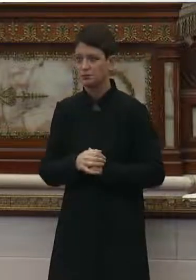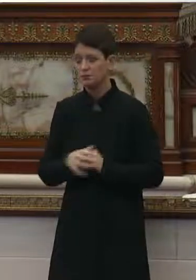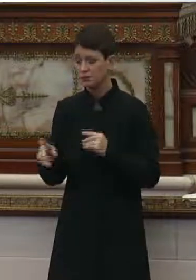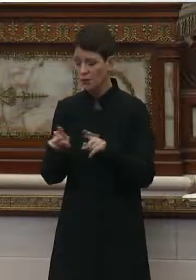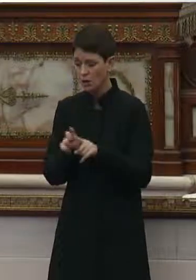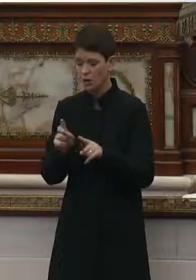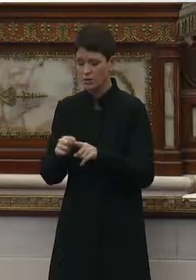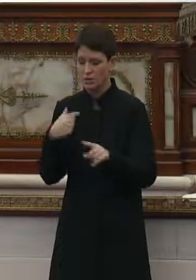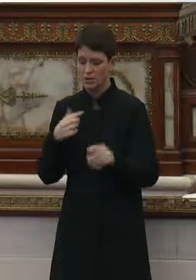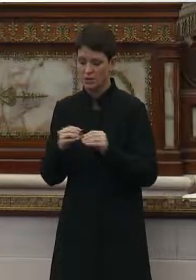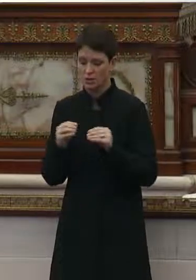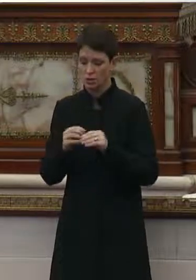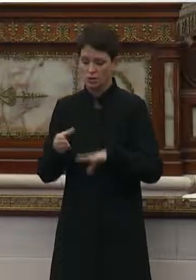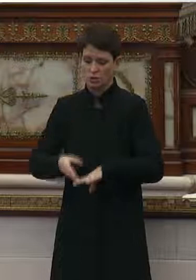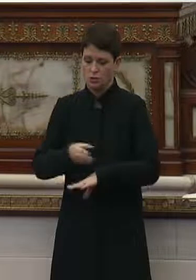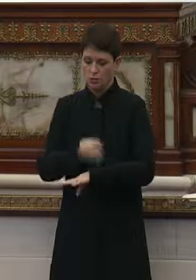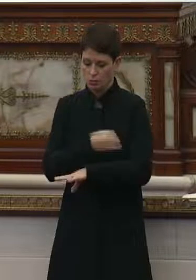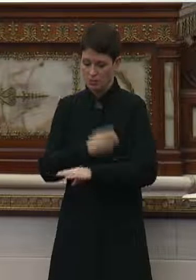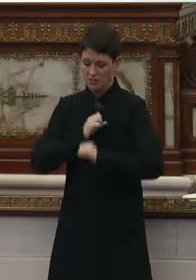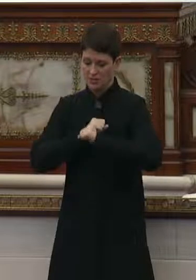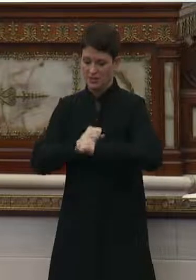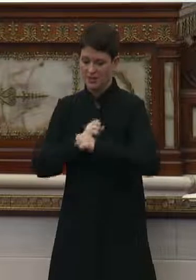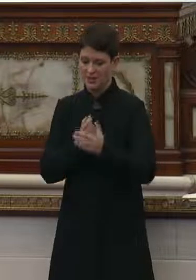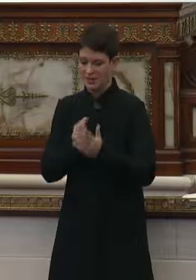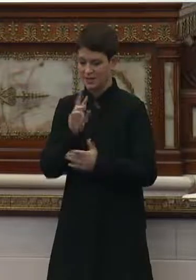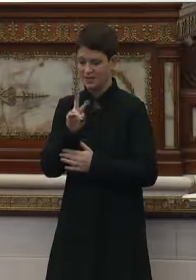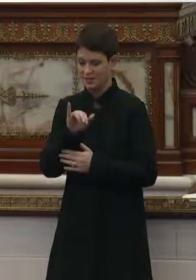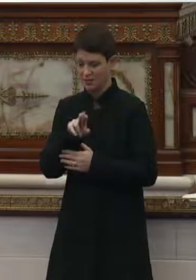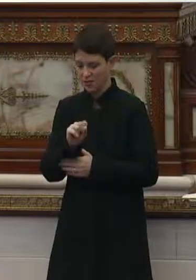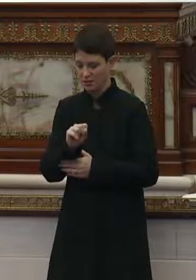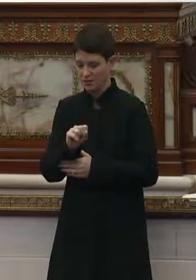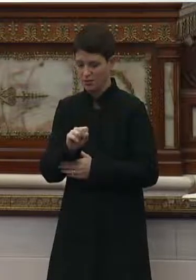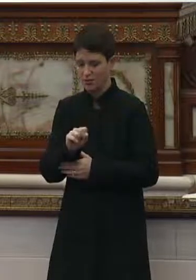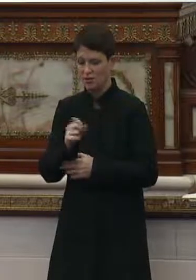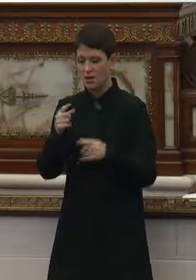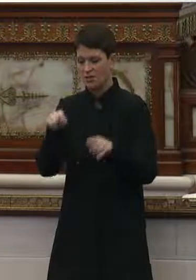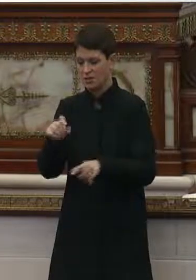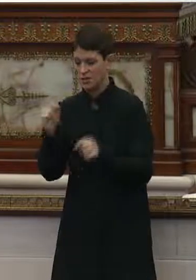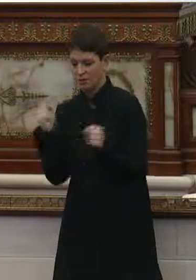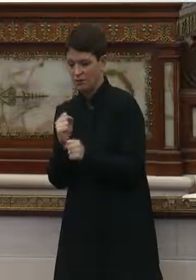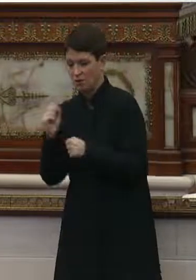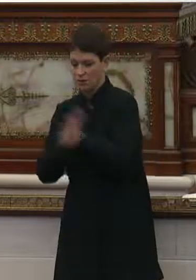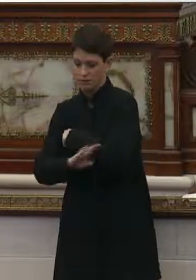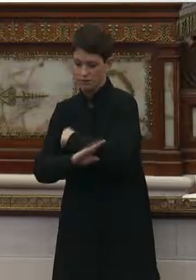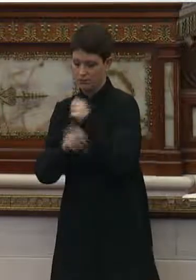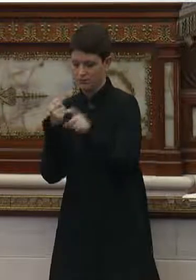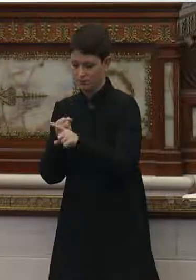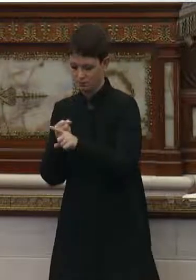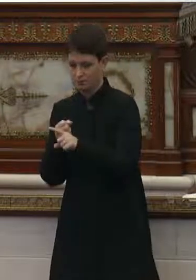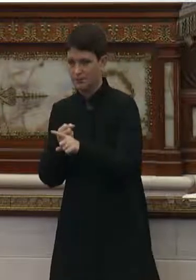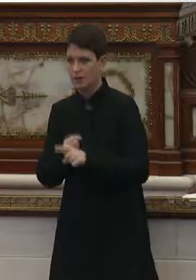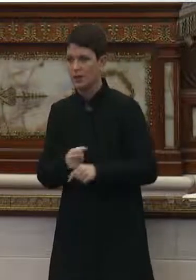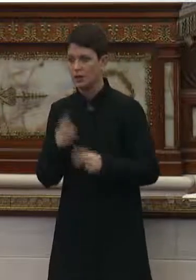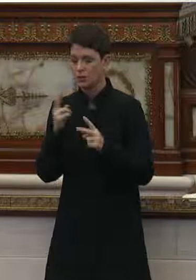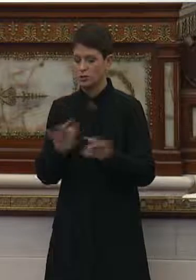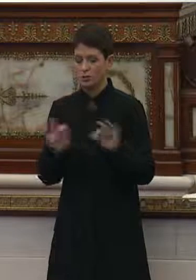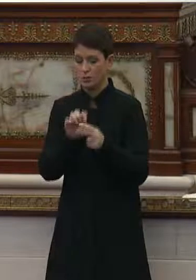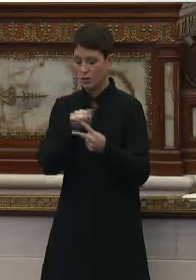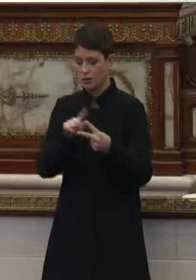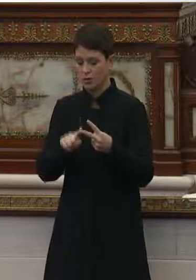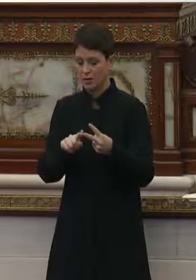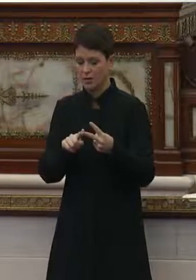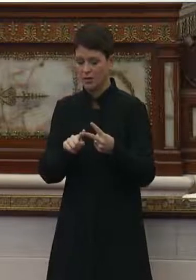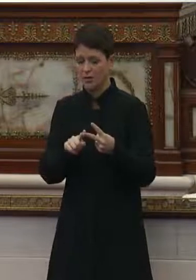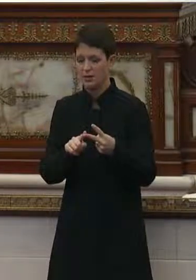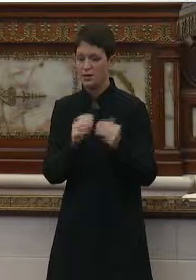additional steps to strengthen the facility's defenses against this virus for the coming fall and winter wave of COVID-19. Two key steps are defining